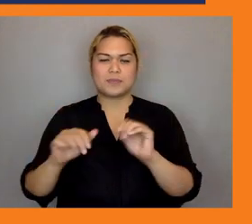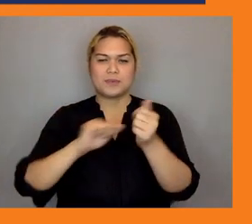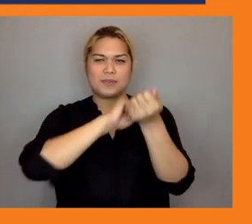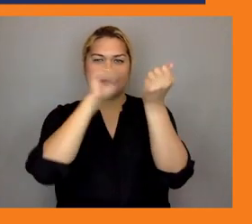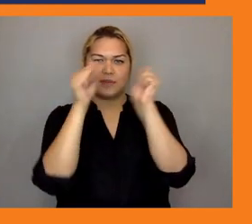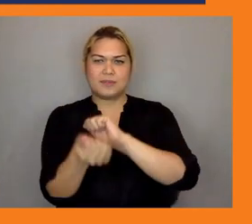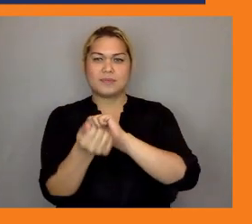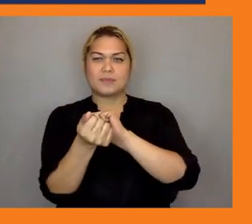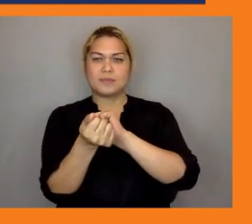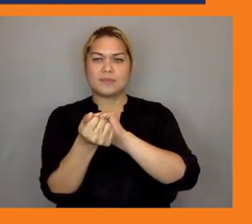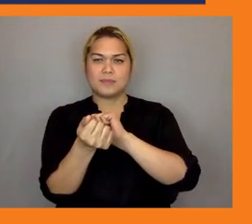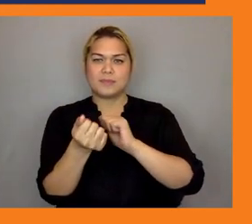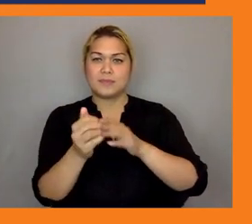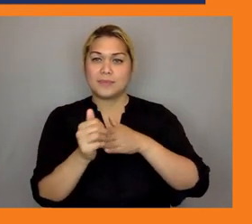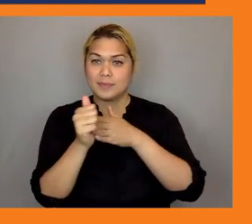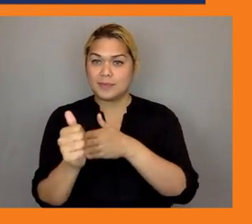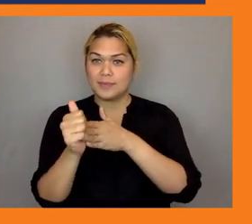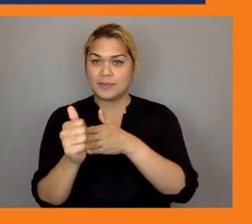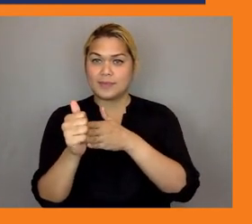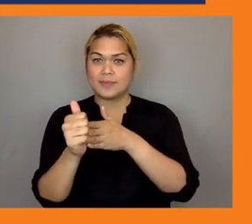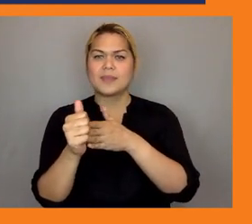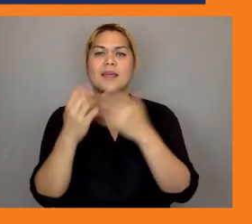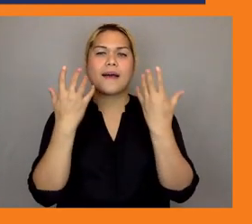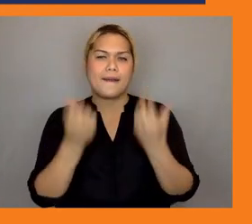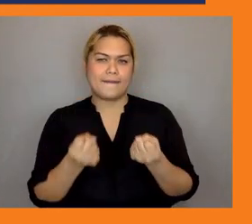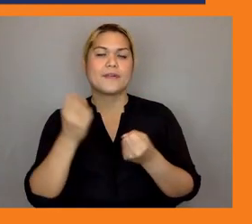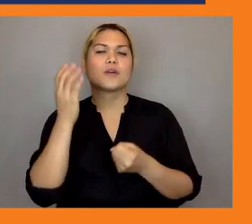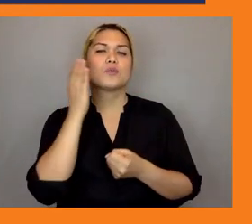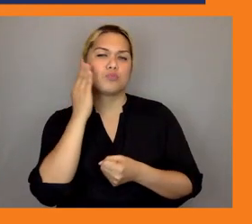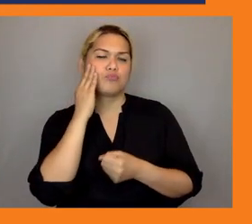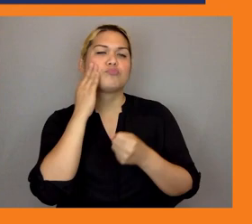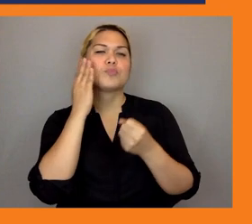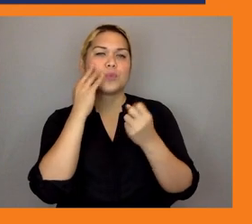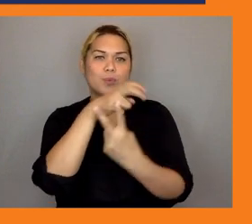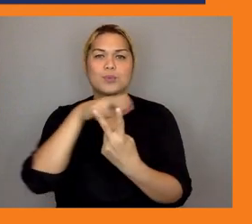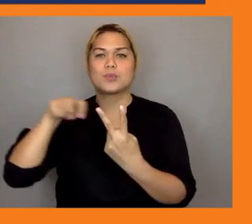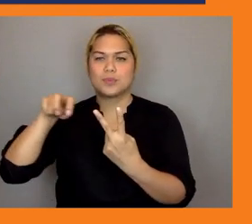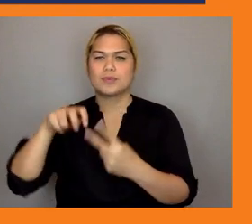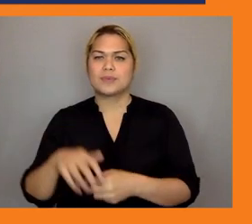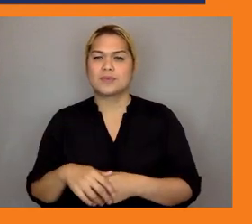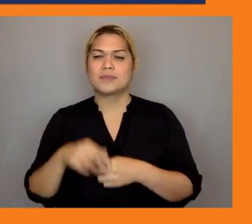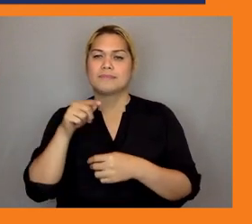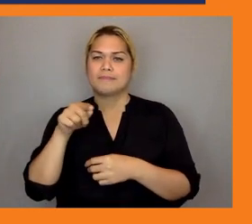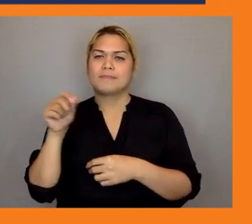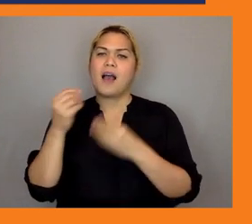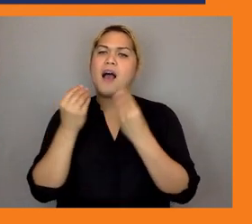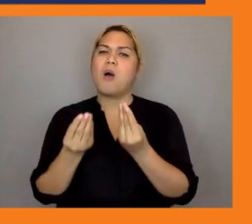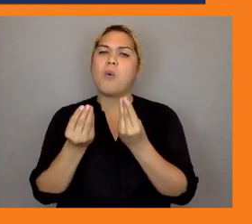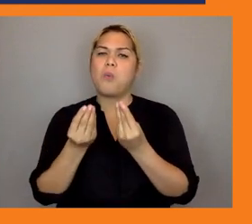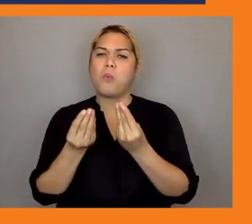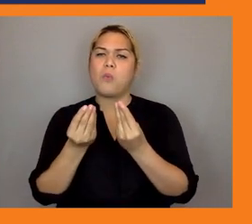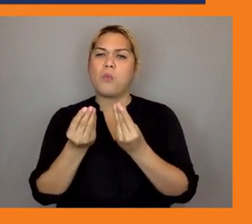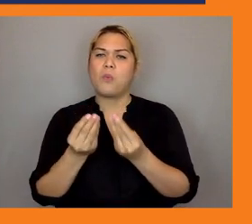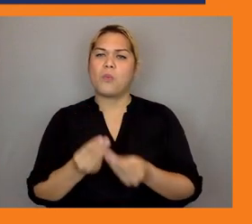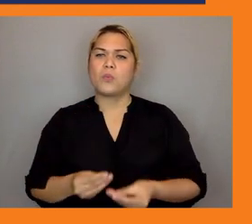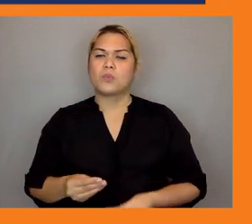bank's institutional just transition agenda which supports countries in managing their just transition across all sectors as enablers